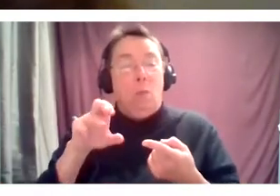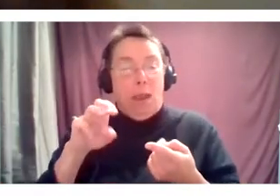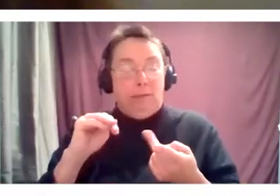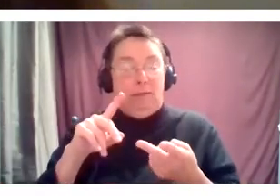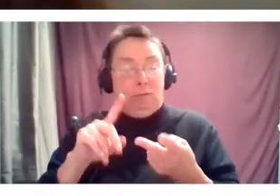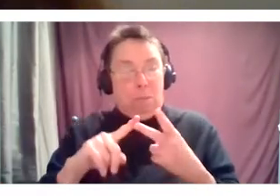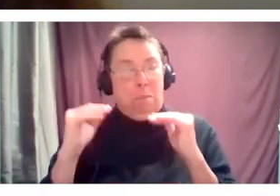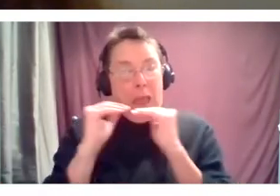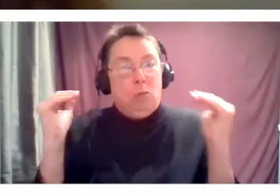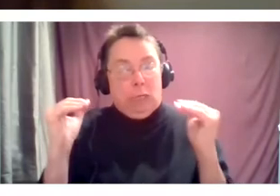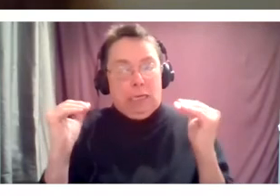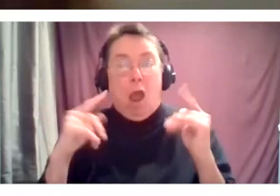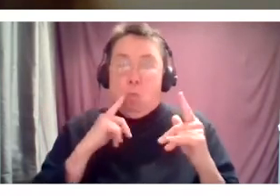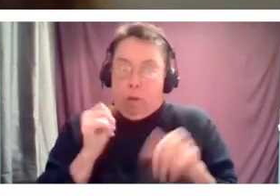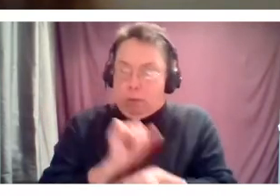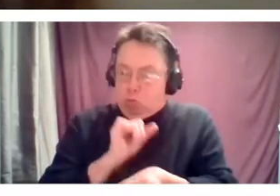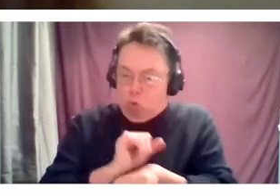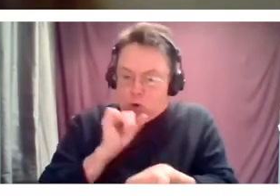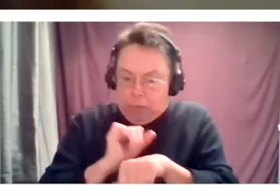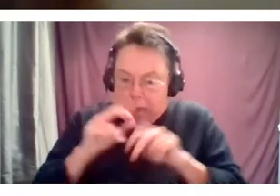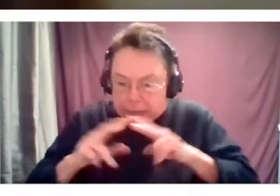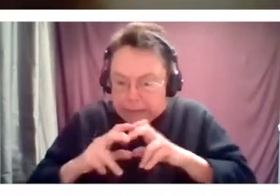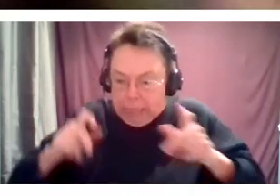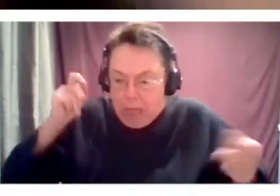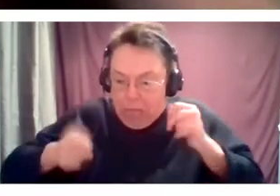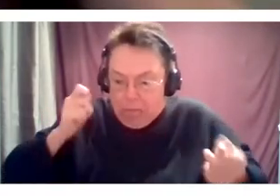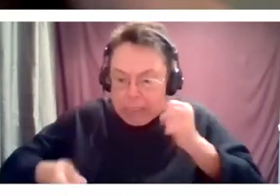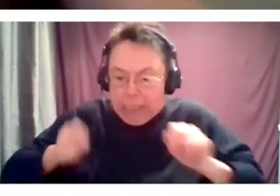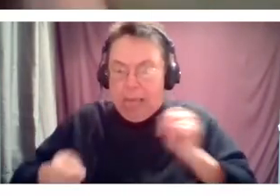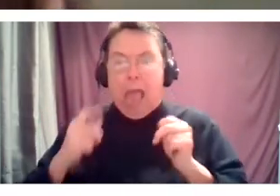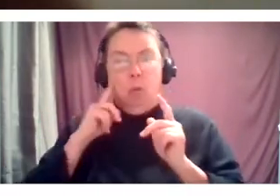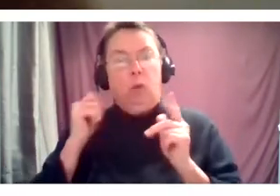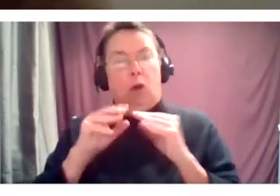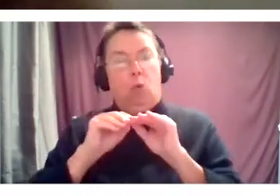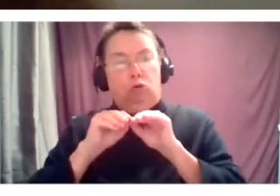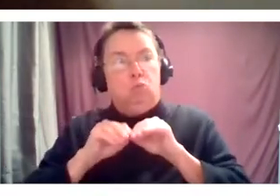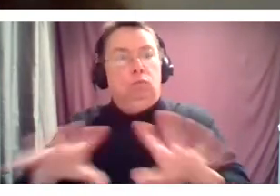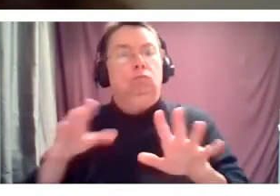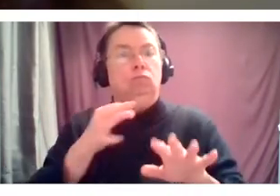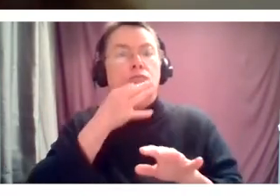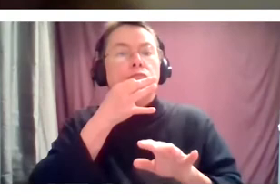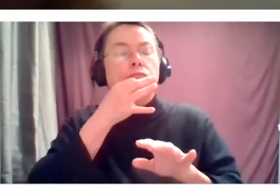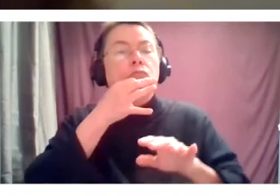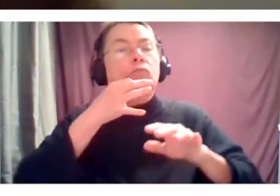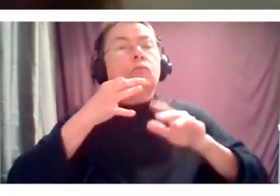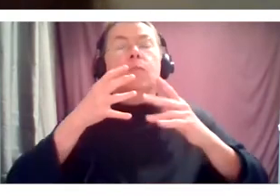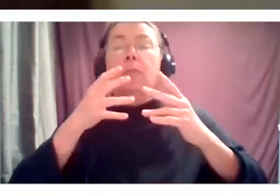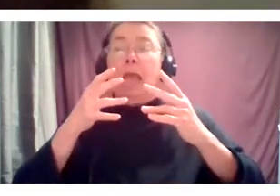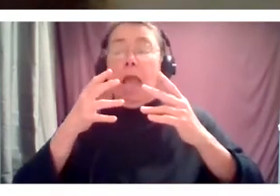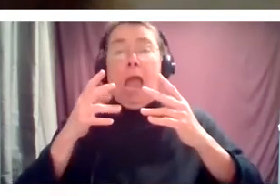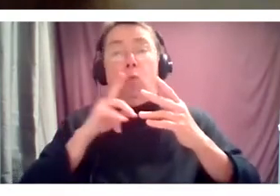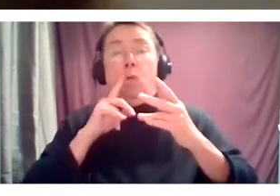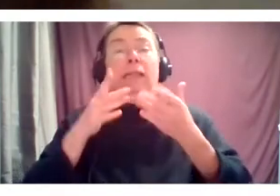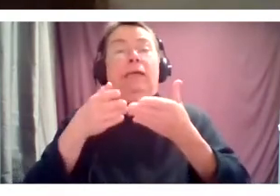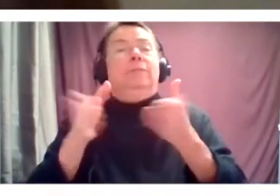excited by the changes that we're going to be putting forward, working towards a, overall, just a safer,